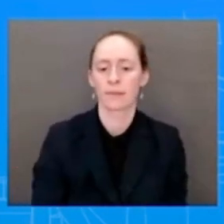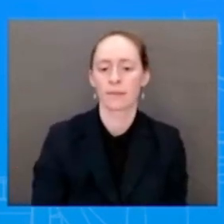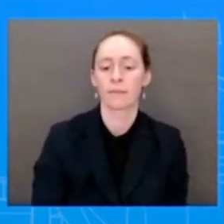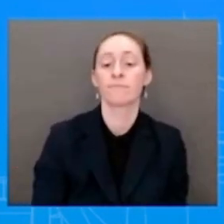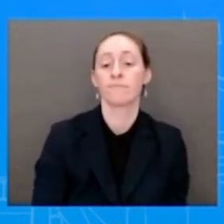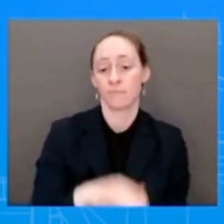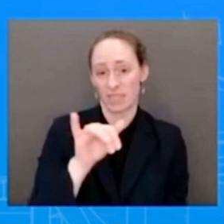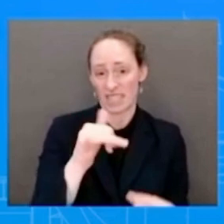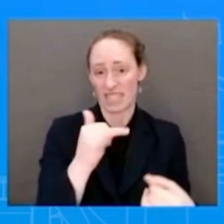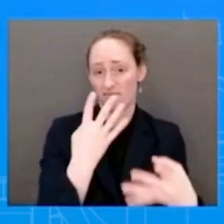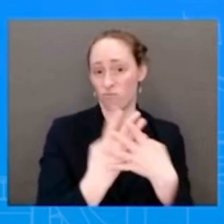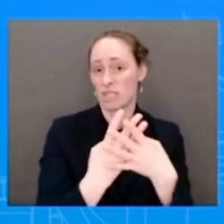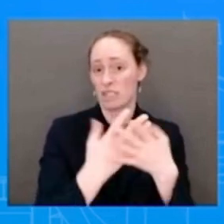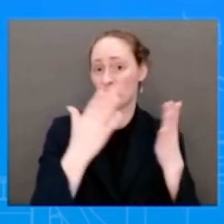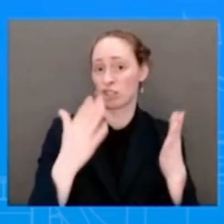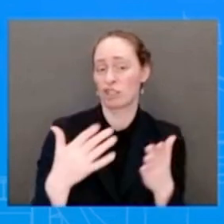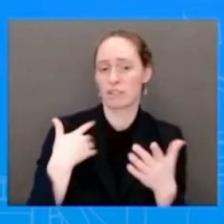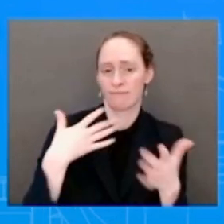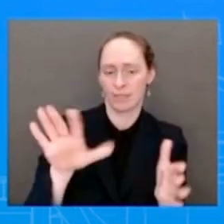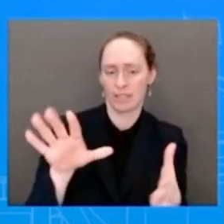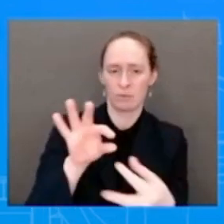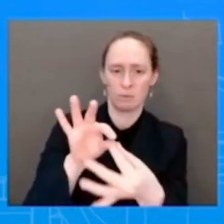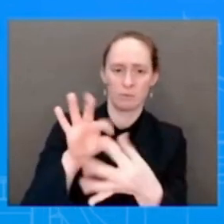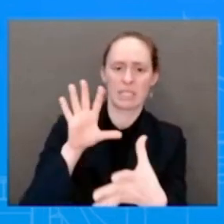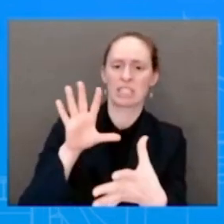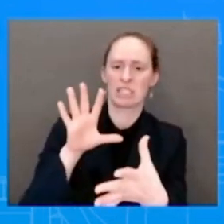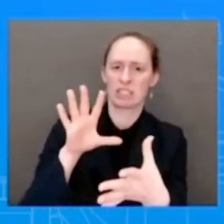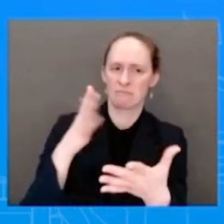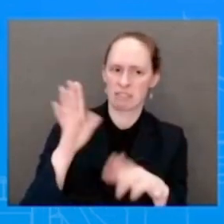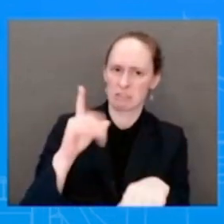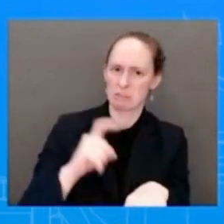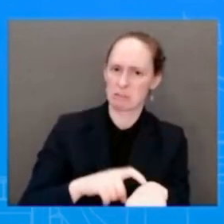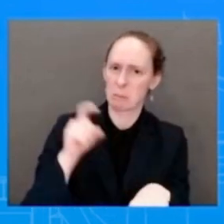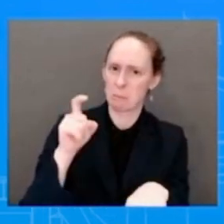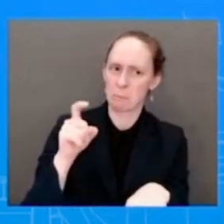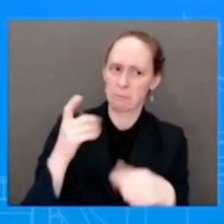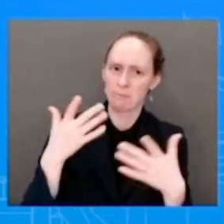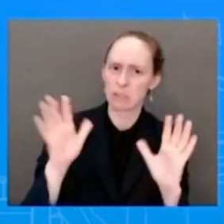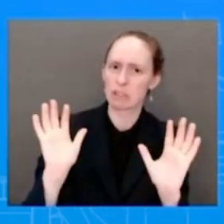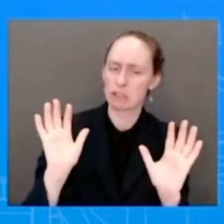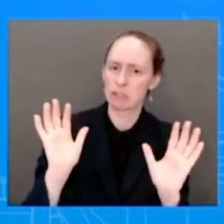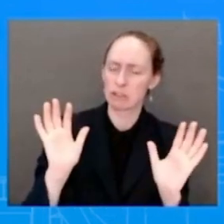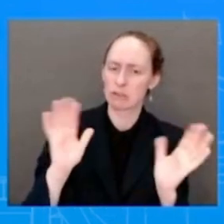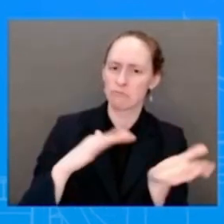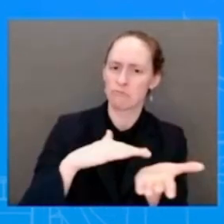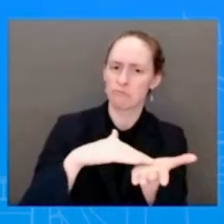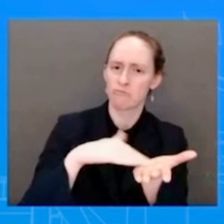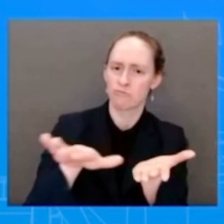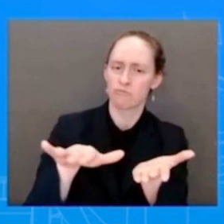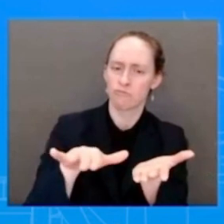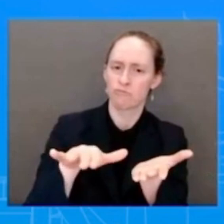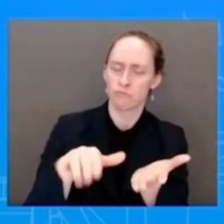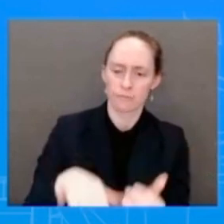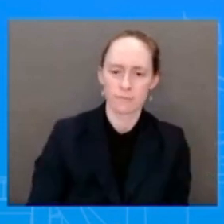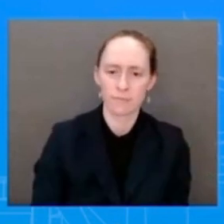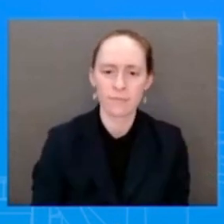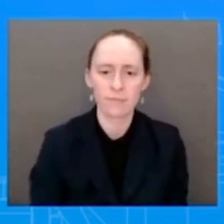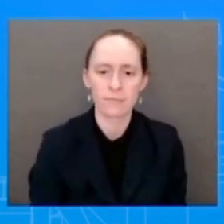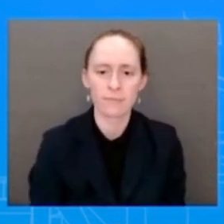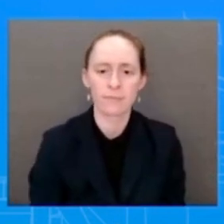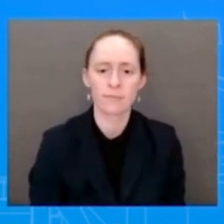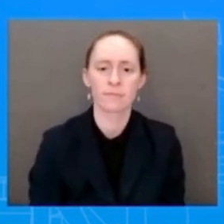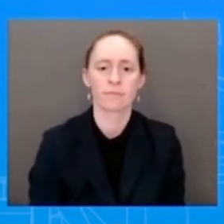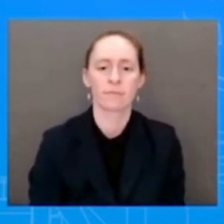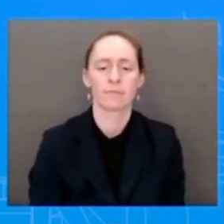Bay detention facility. Khan had entered a plea agreement in 2012 in which he pledged to cooperate with the U.S. government